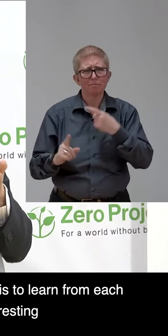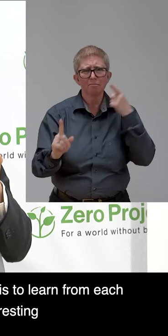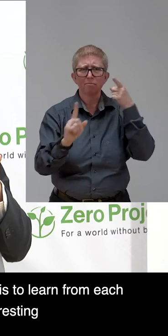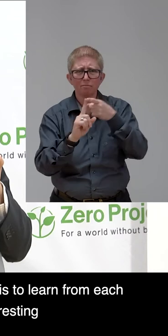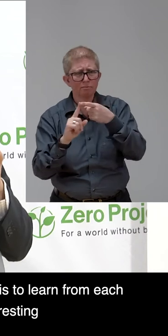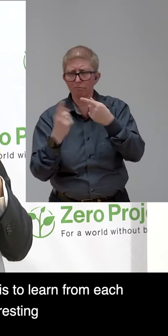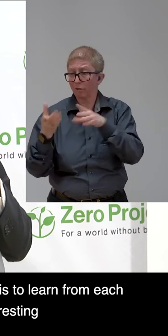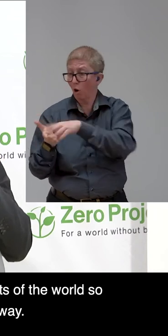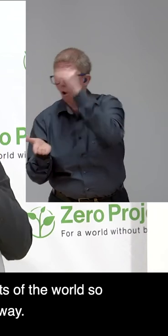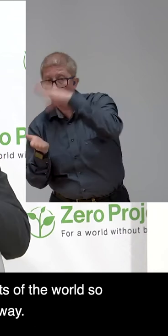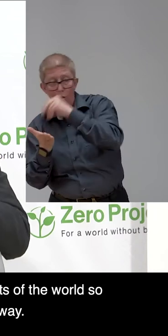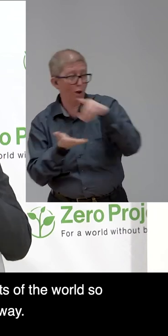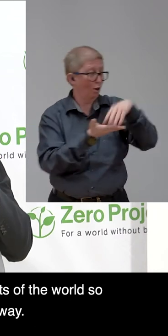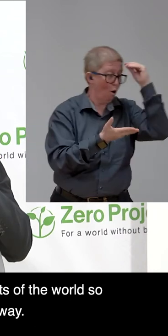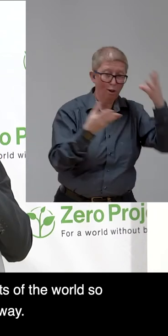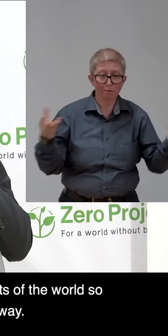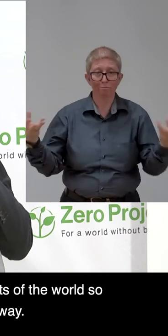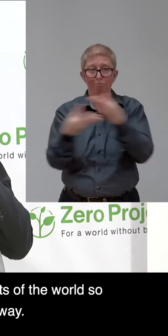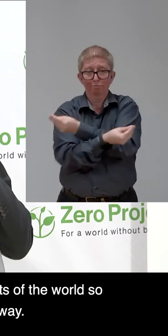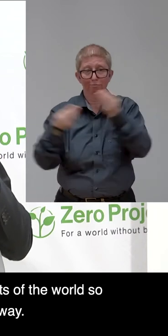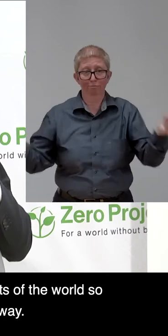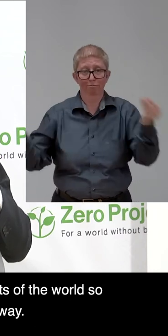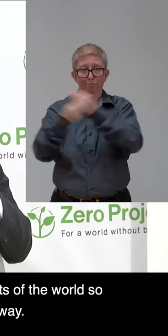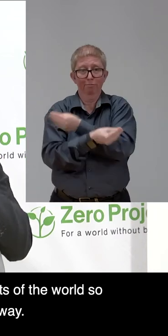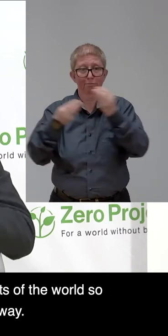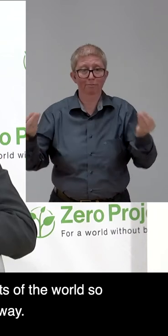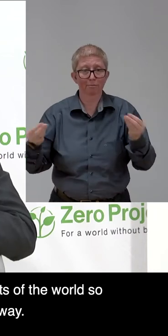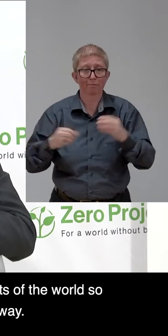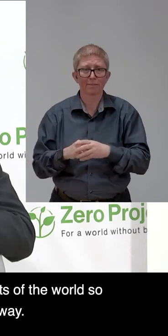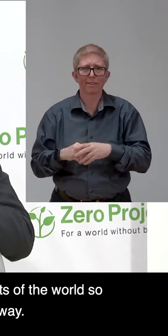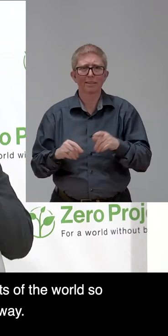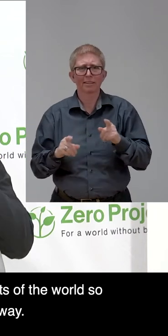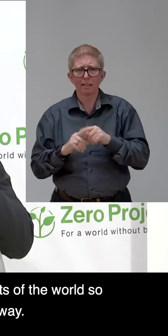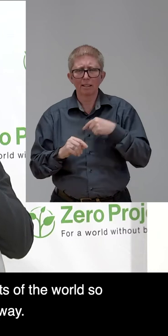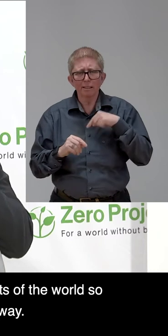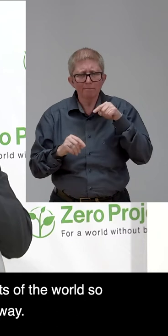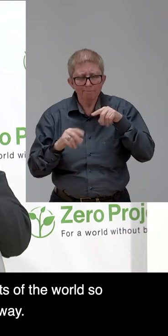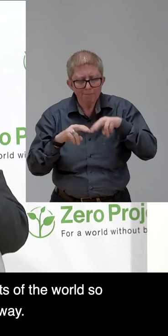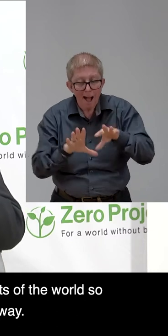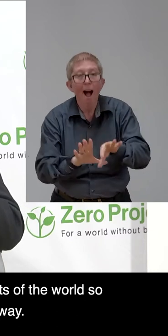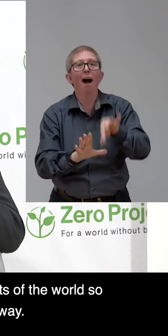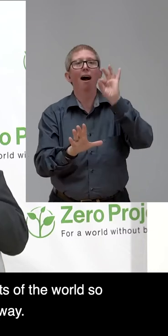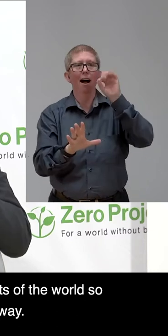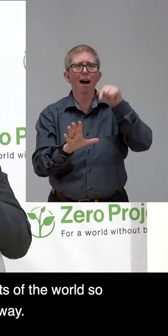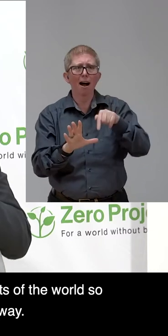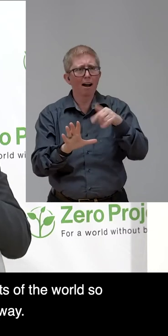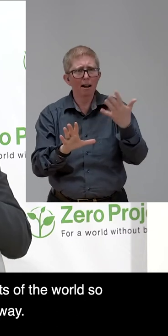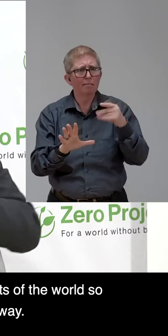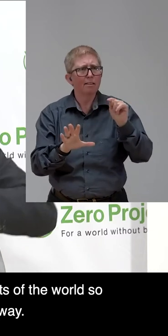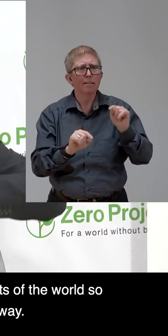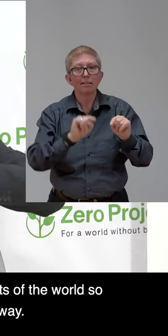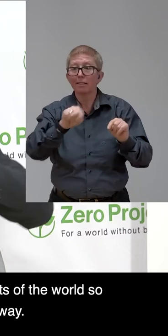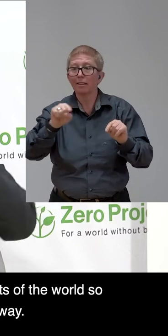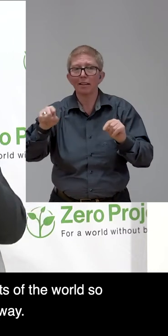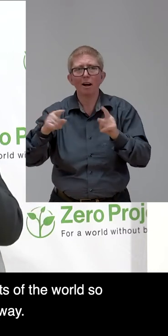wouldn't be interesting finding additional partnerships with persons from other parts of the world